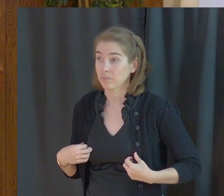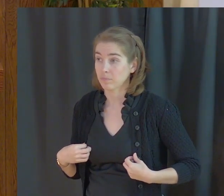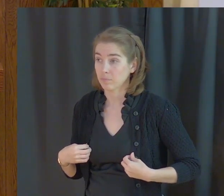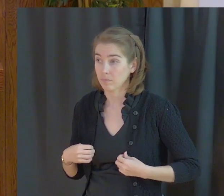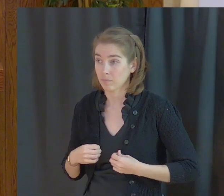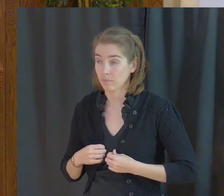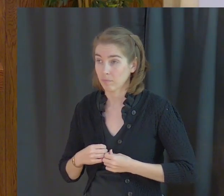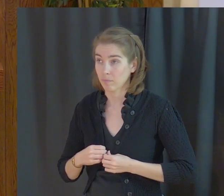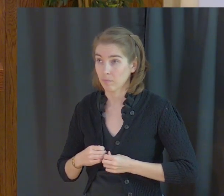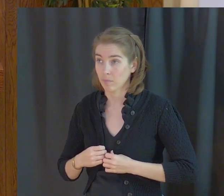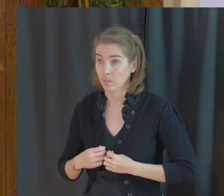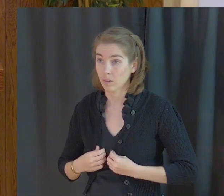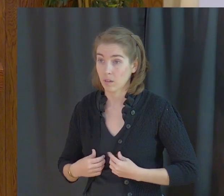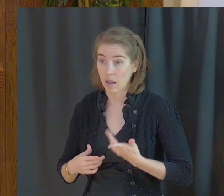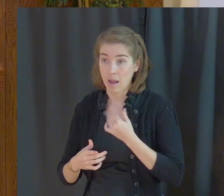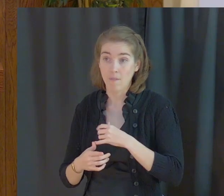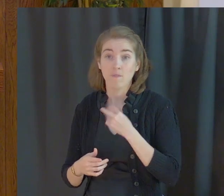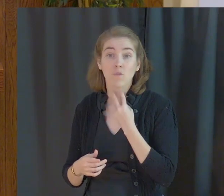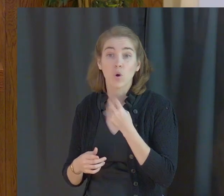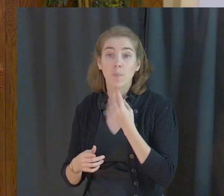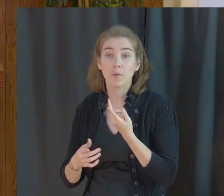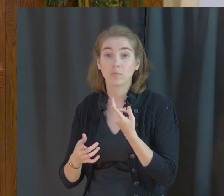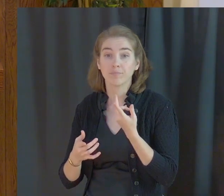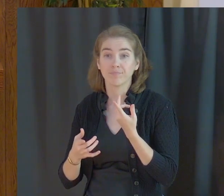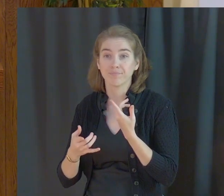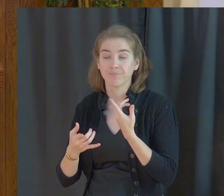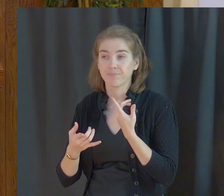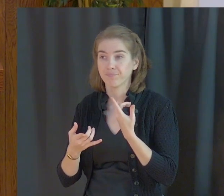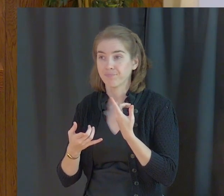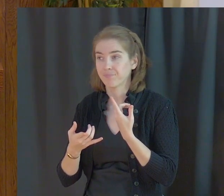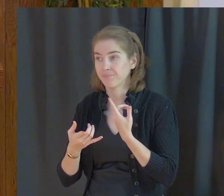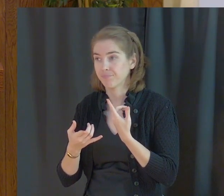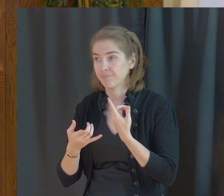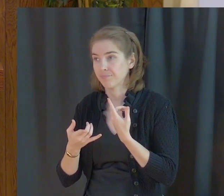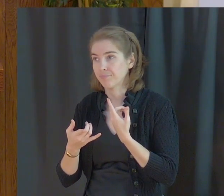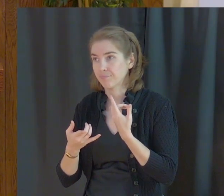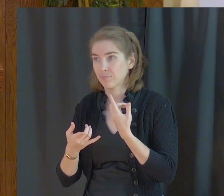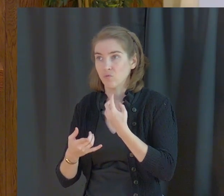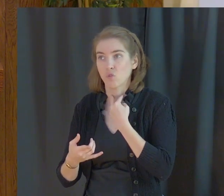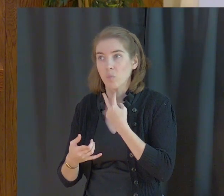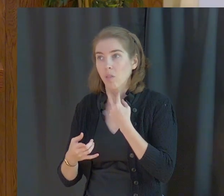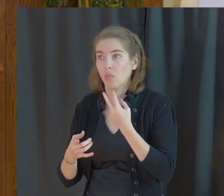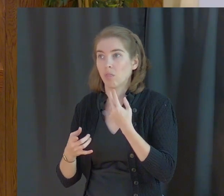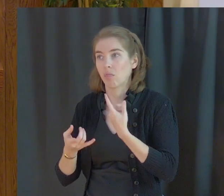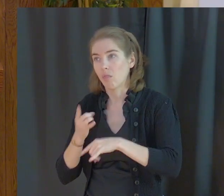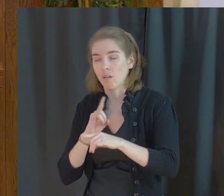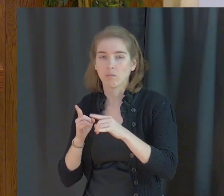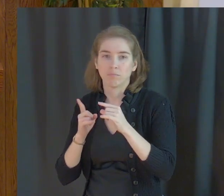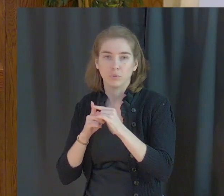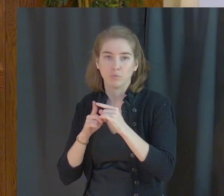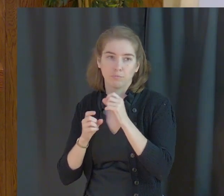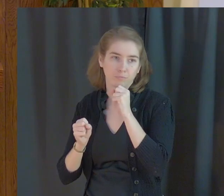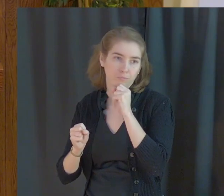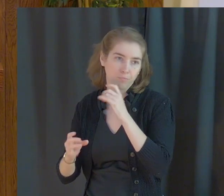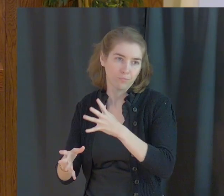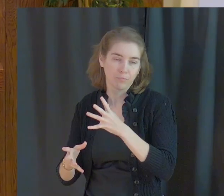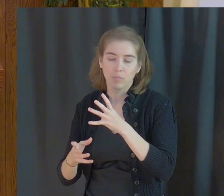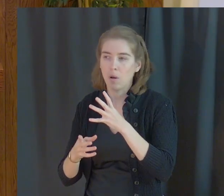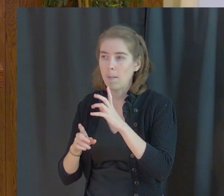and have verbal assaults thrown at us. It hurts. But think of Jesus.